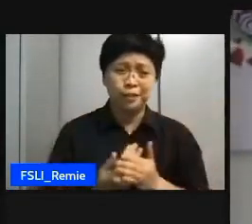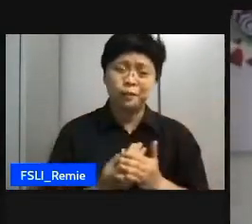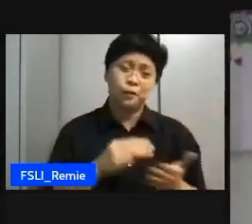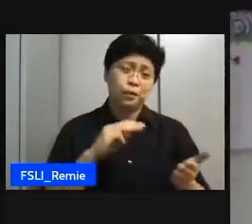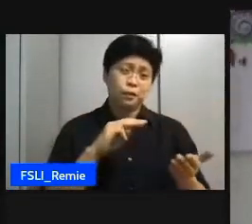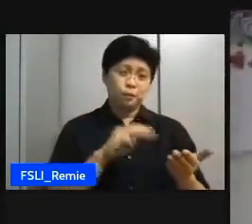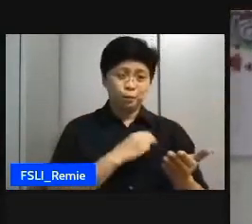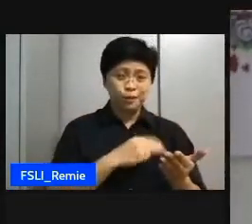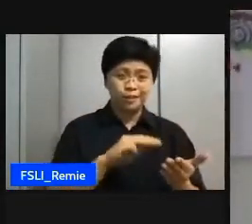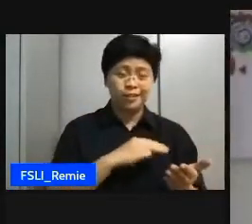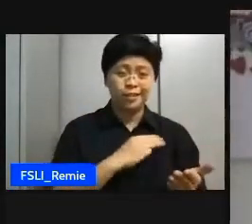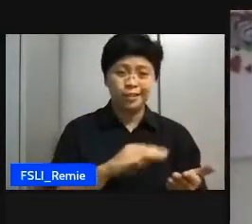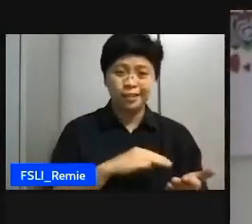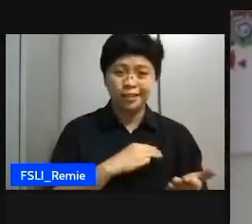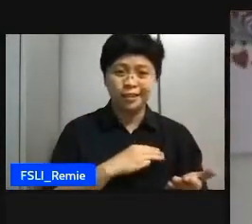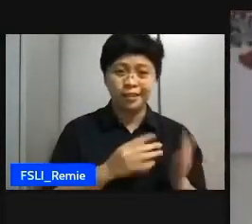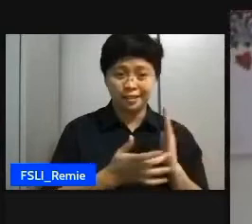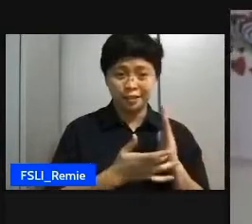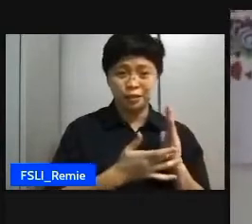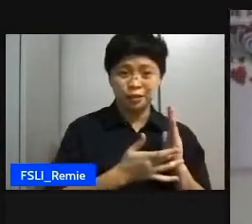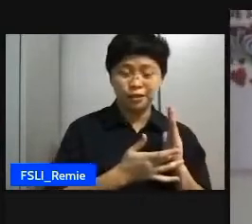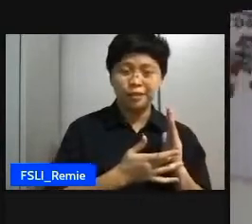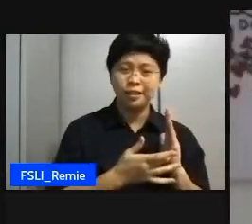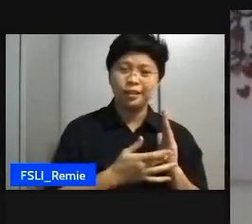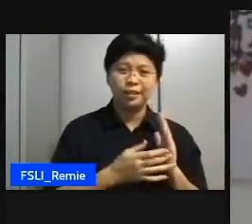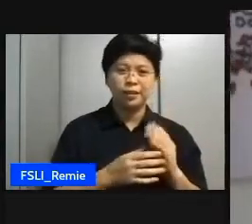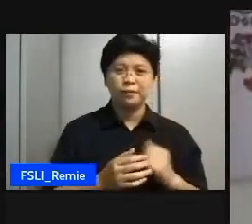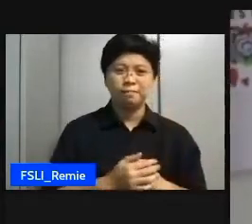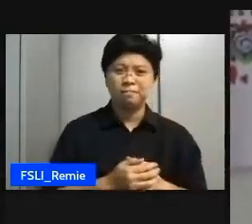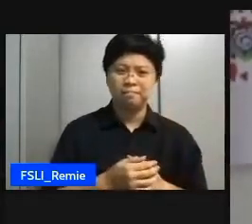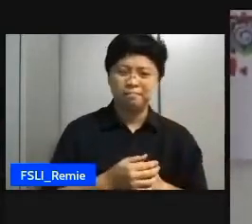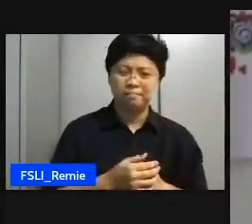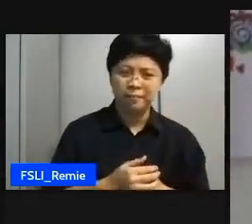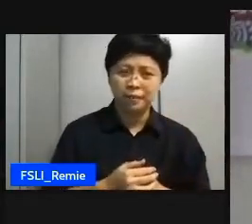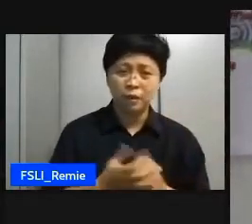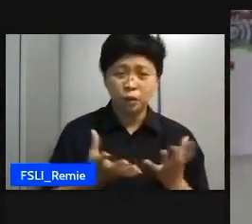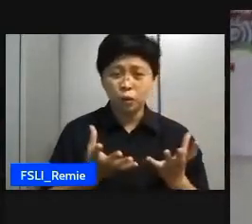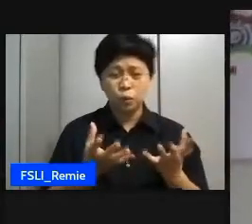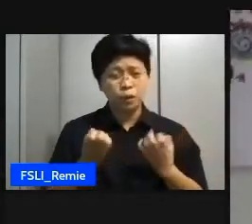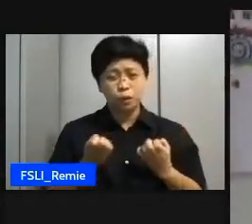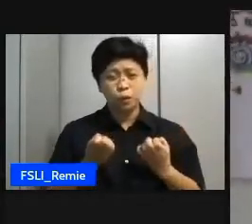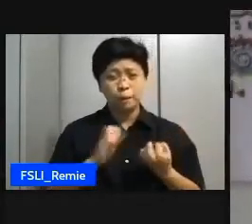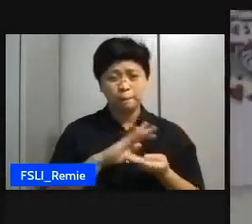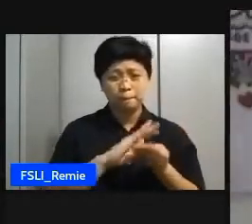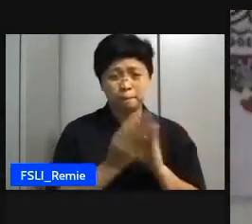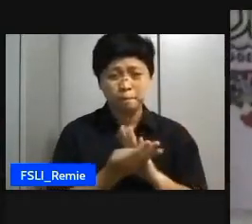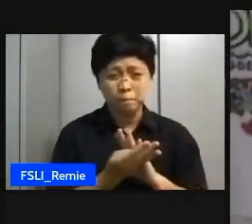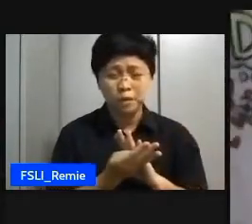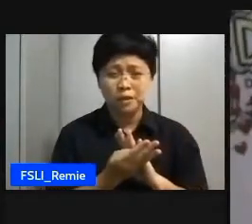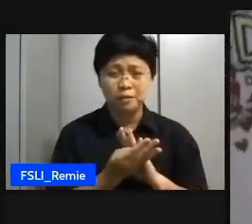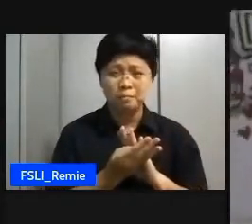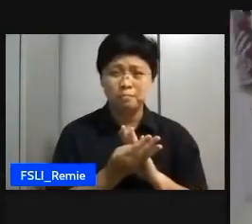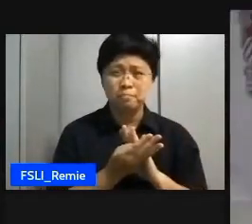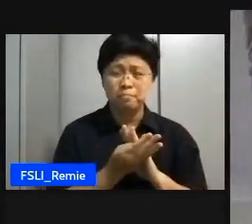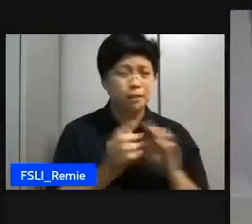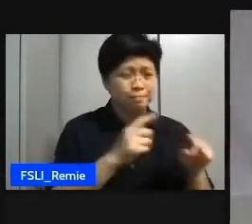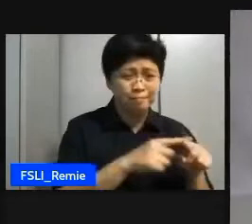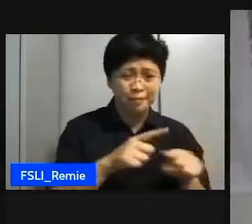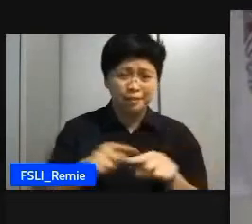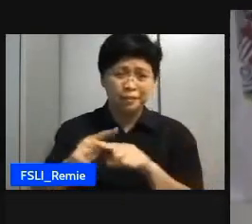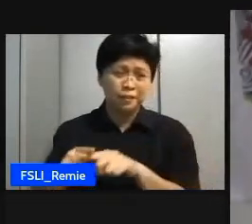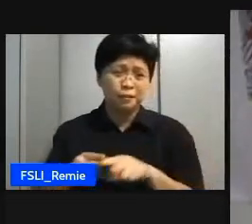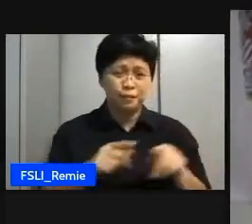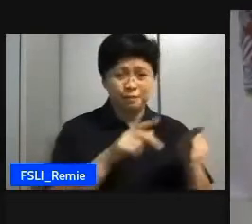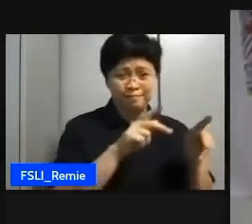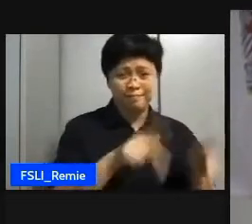everything yeah when i say that i want to be like a mavro a sledge and a galvin